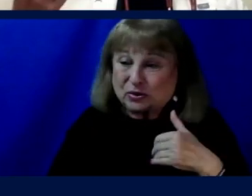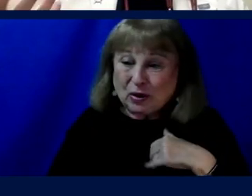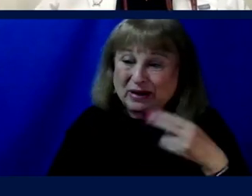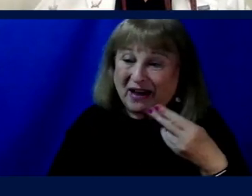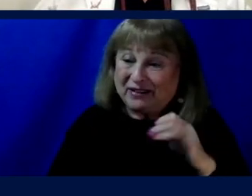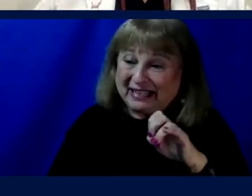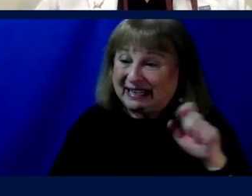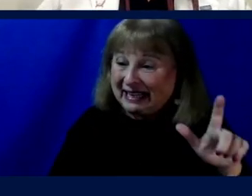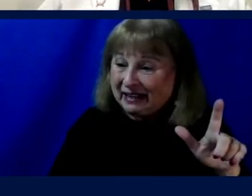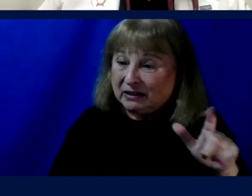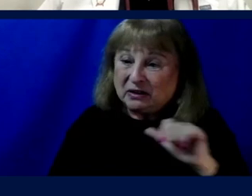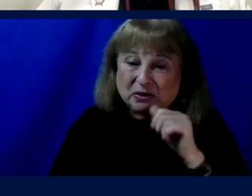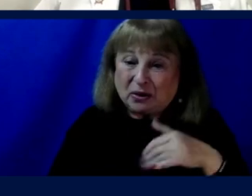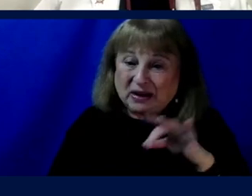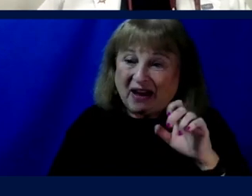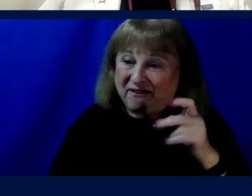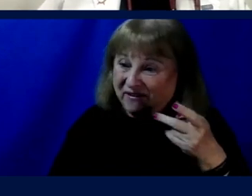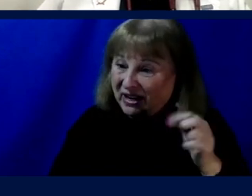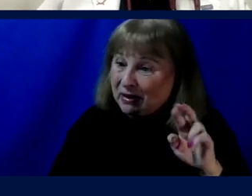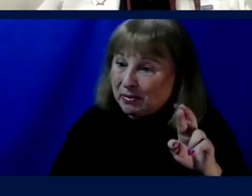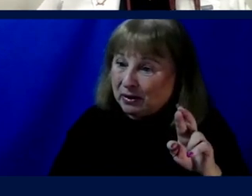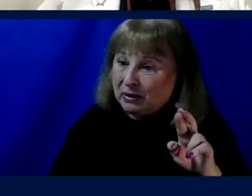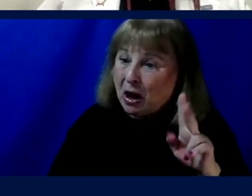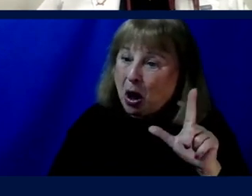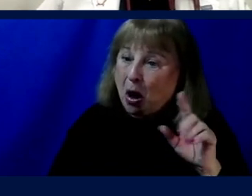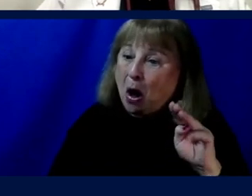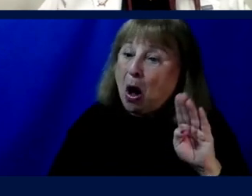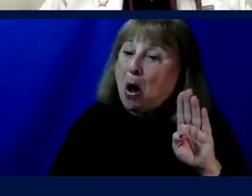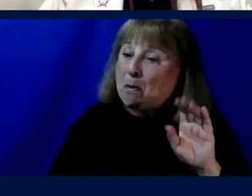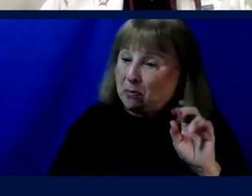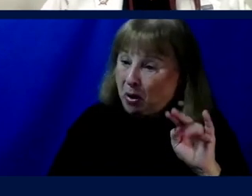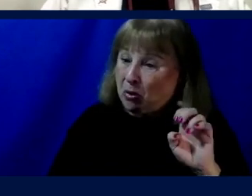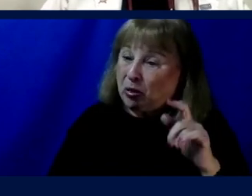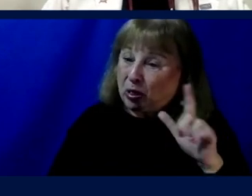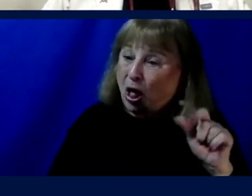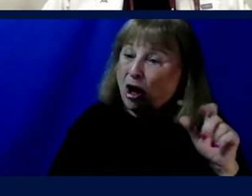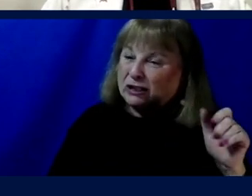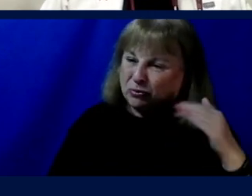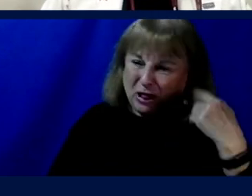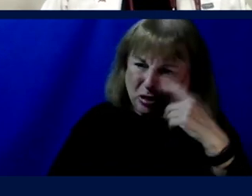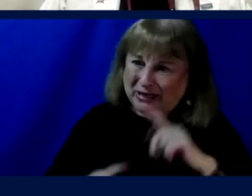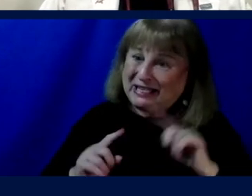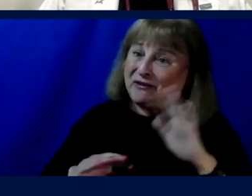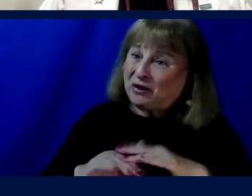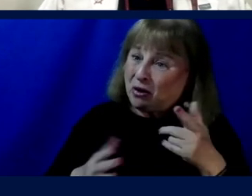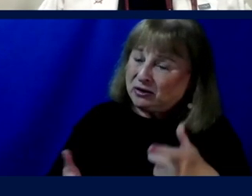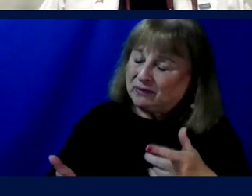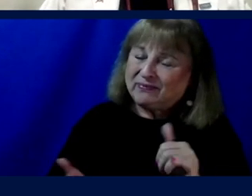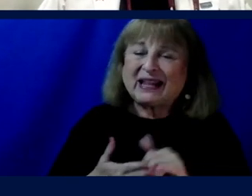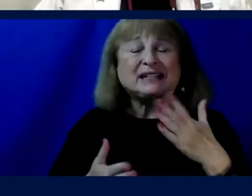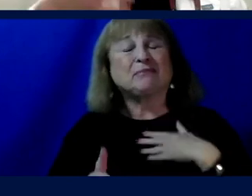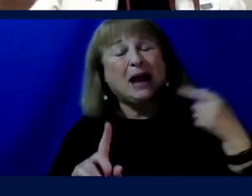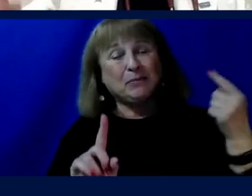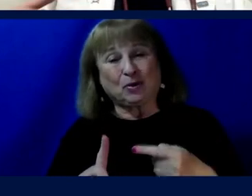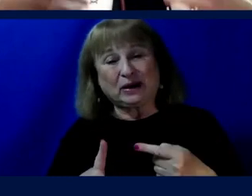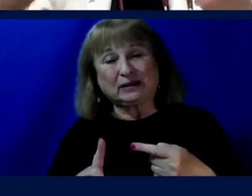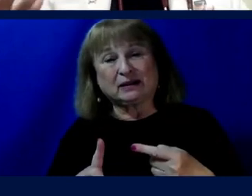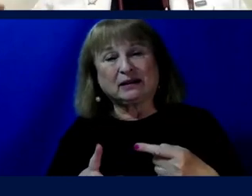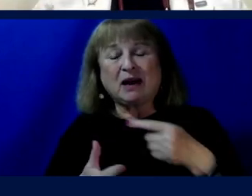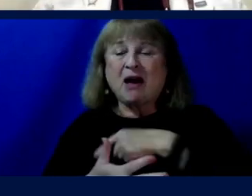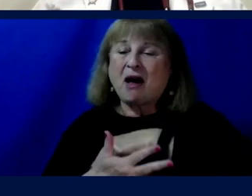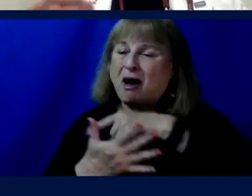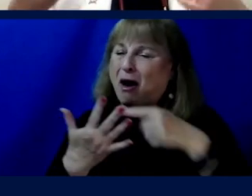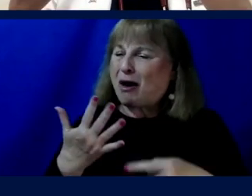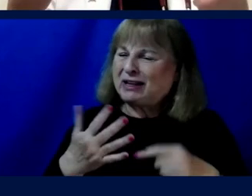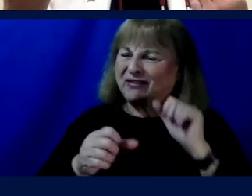heel and you do not have a femur, bone loss is going to a potentially different form. And so that's my point is that all of the